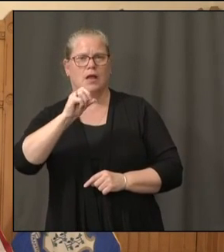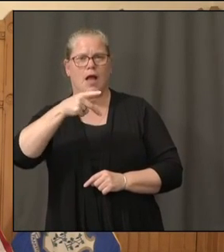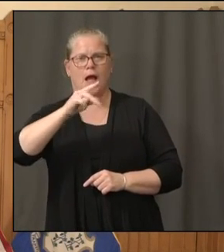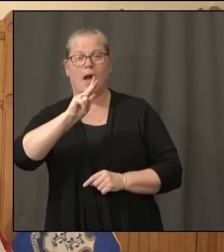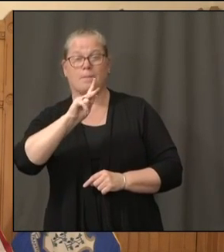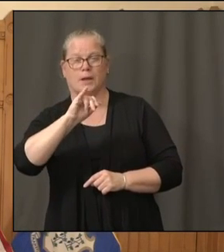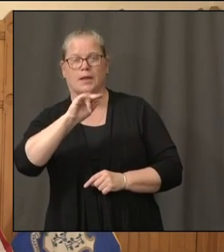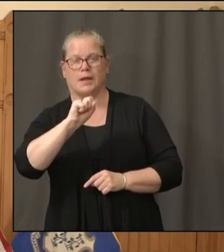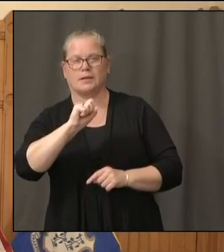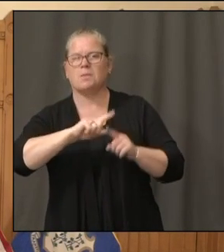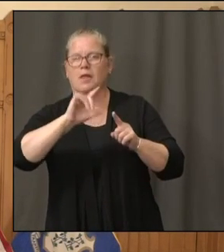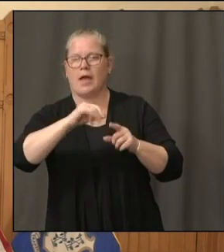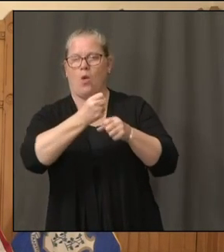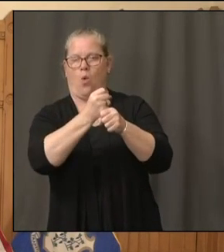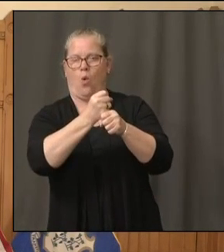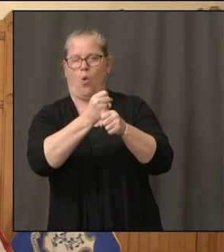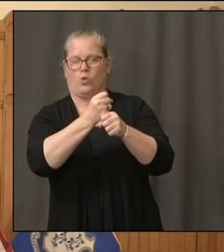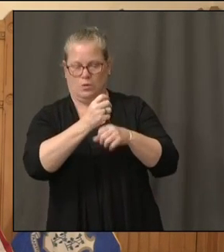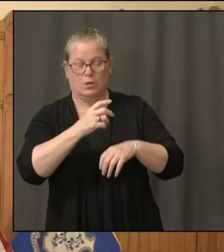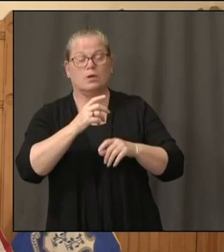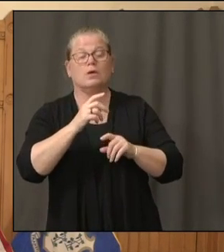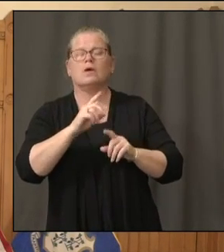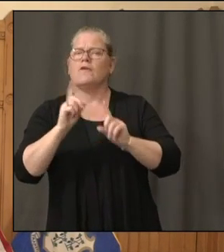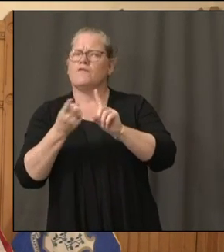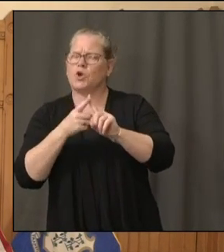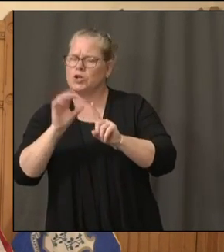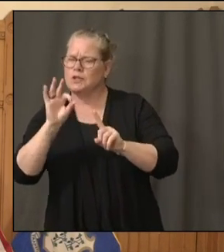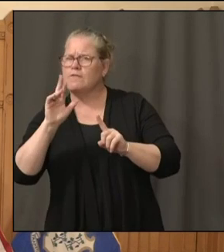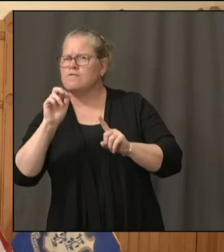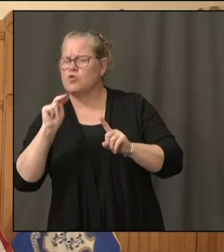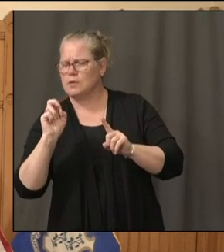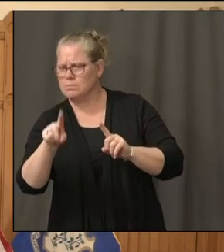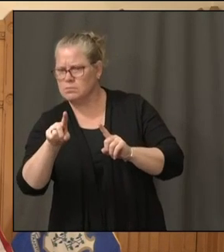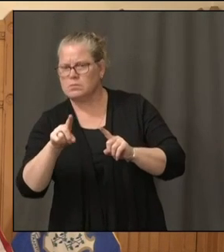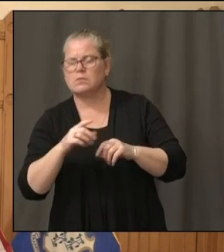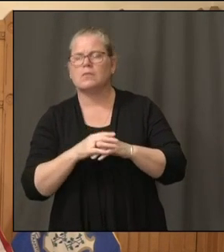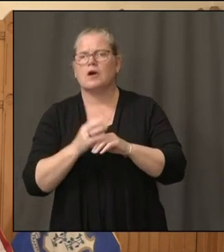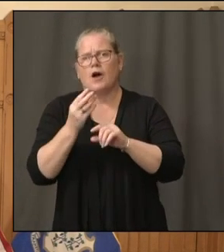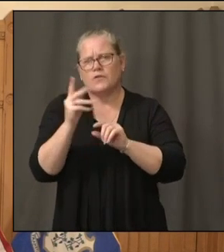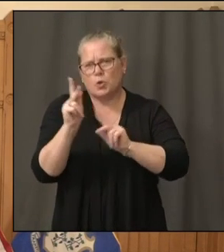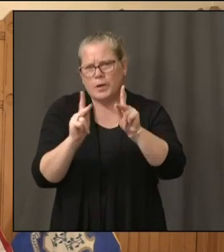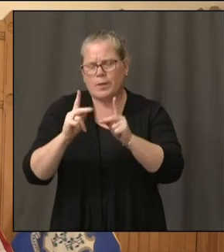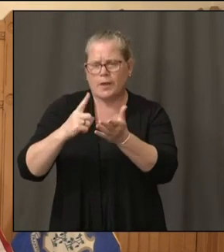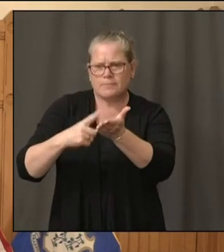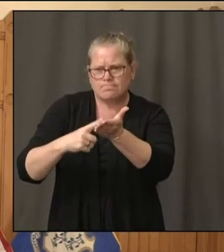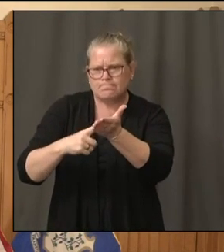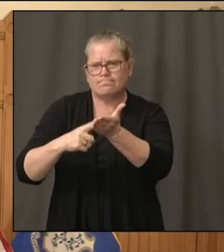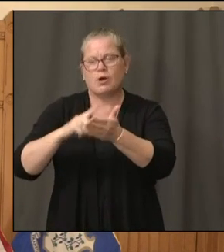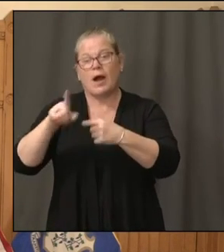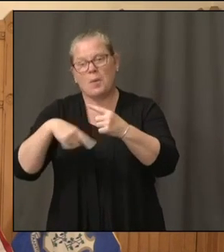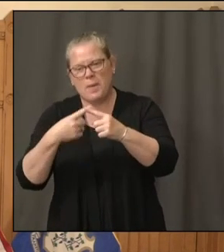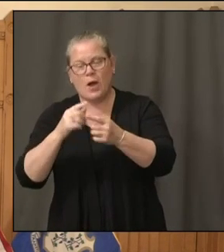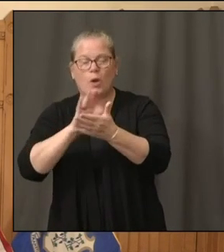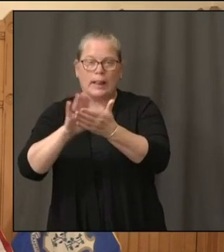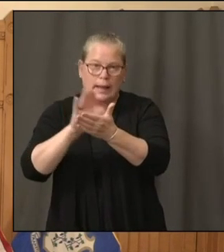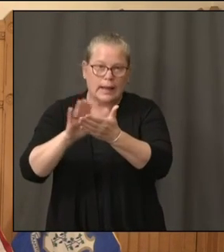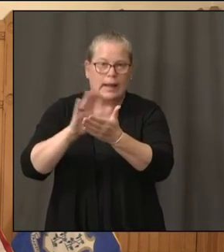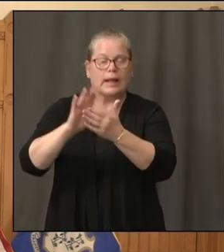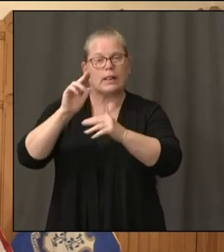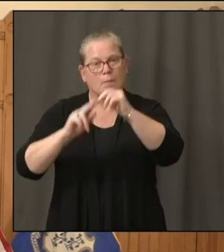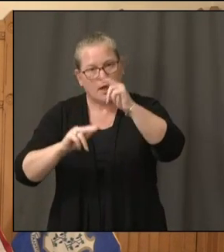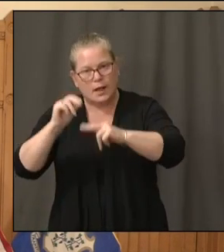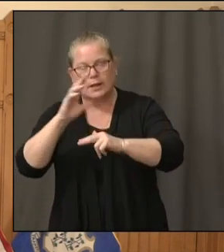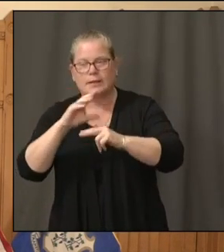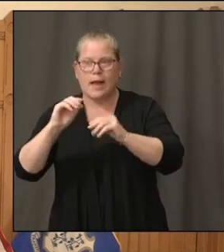a couple of people that deal with facilities and everything that goes into that, and I know it's difficult to